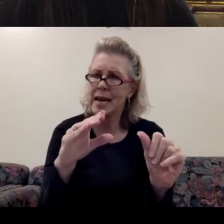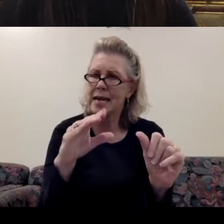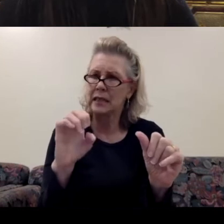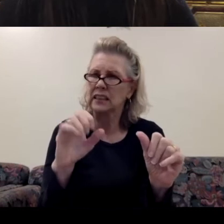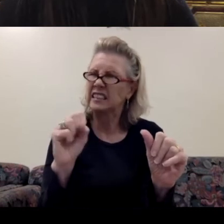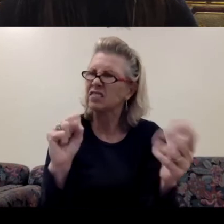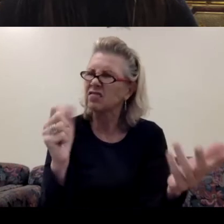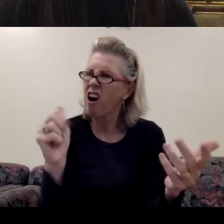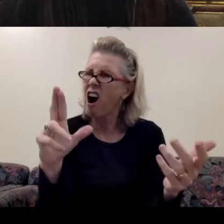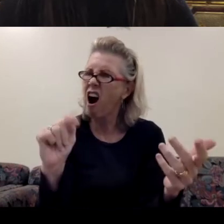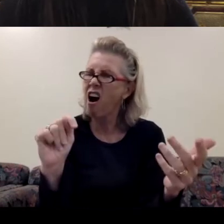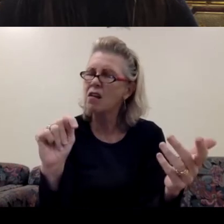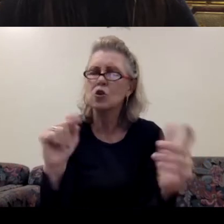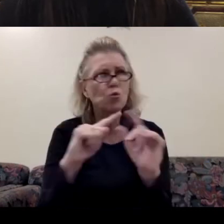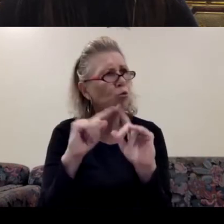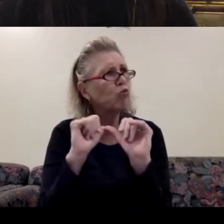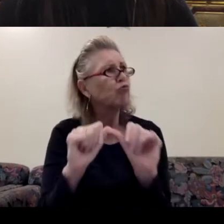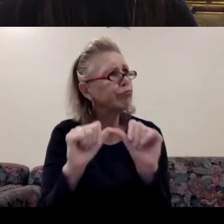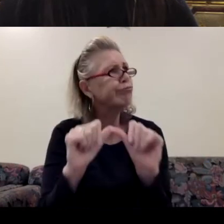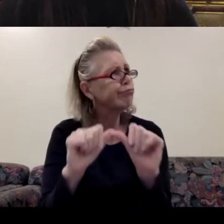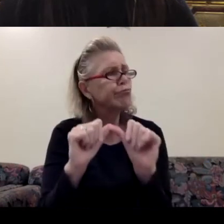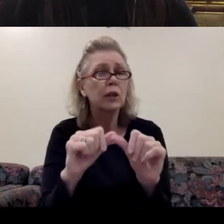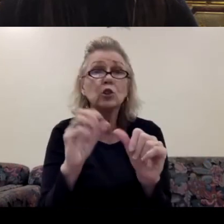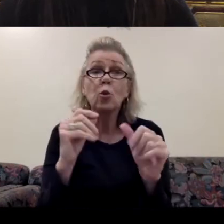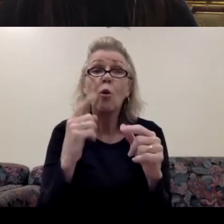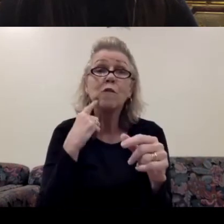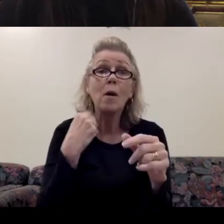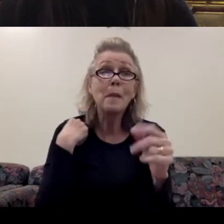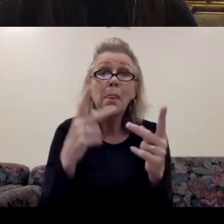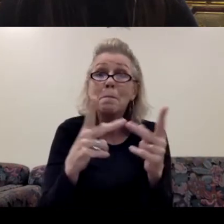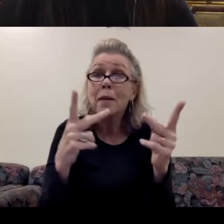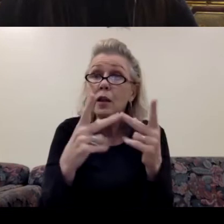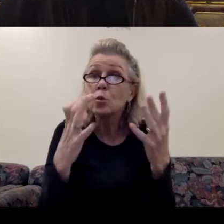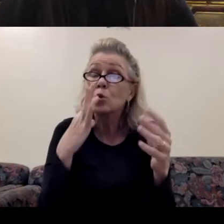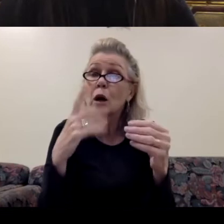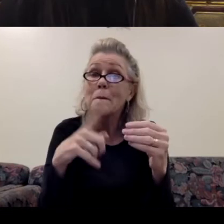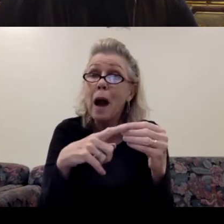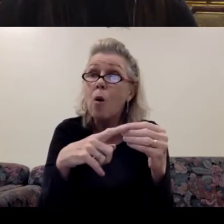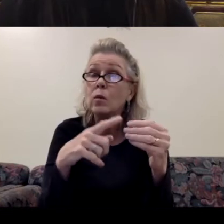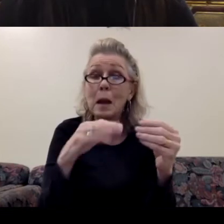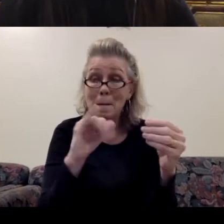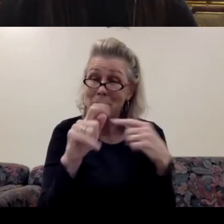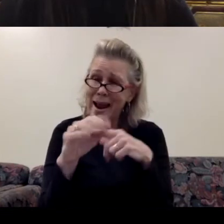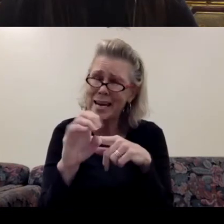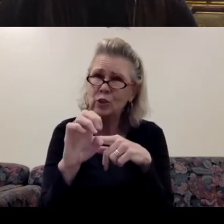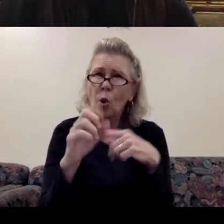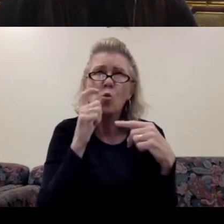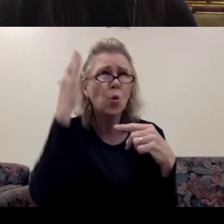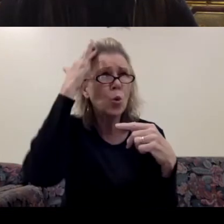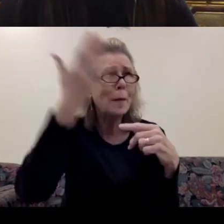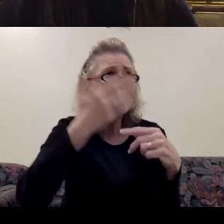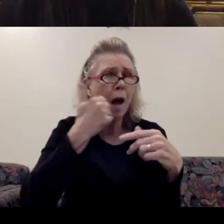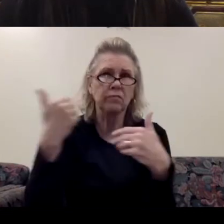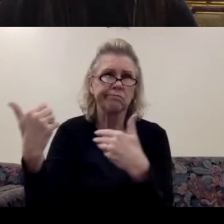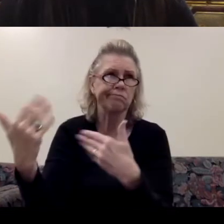place that you want to talk about maintenance, they know about maintenance, that